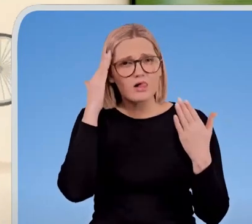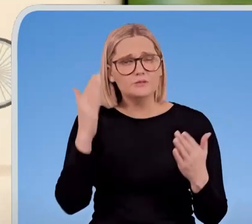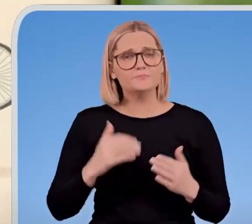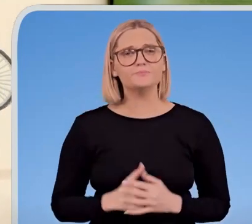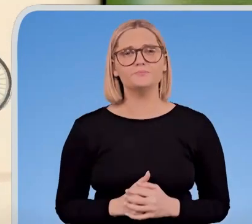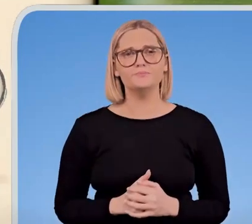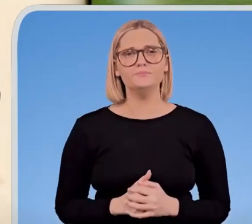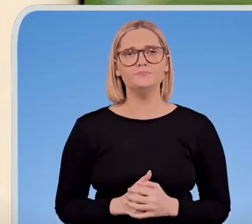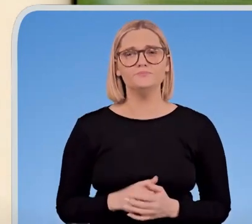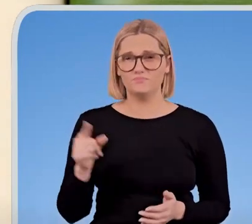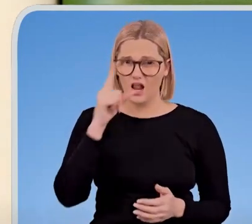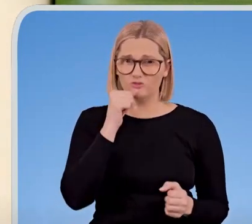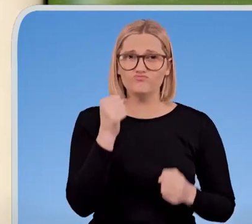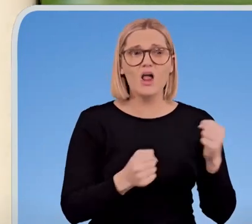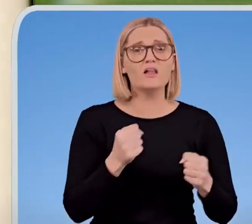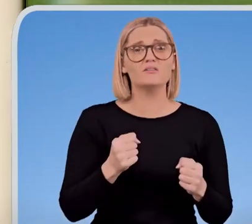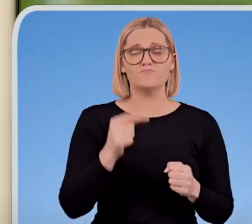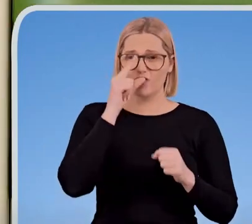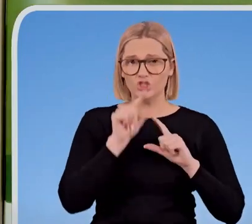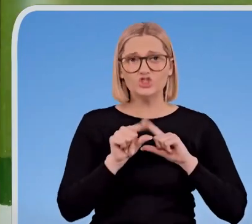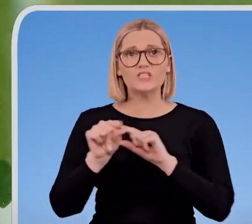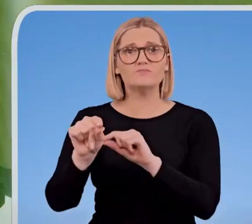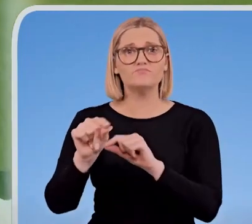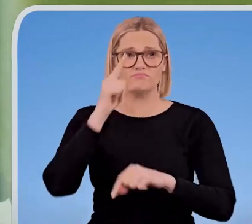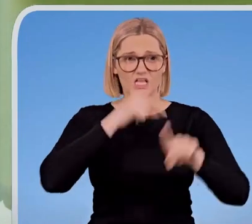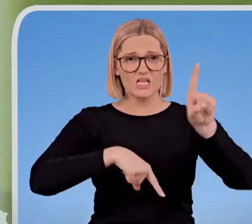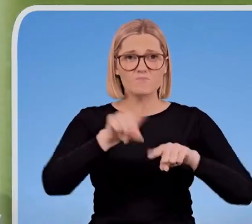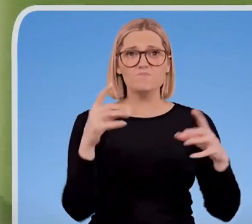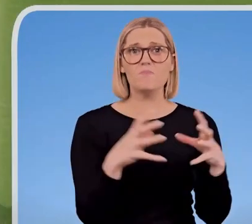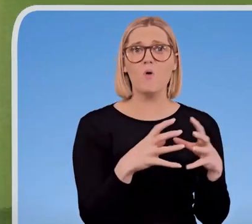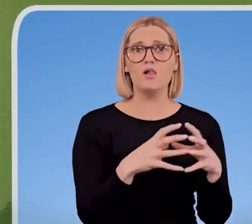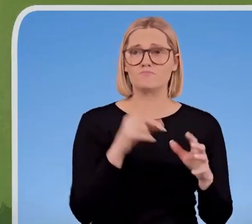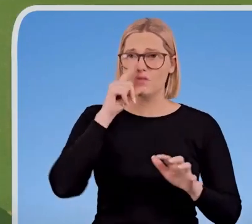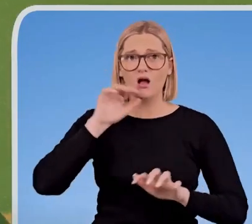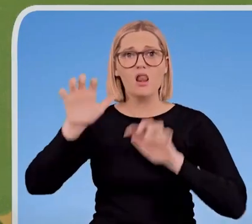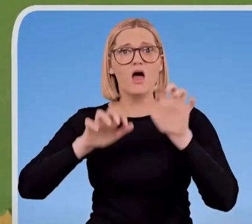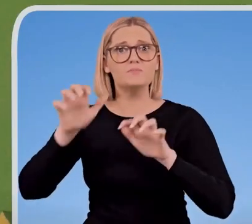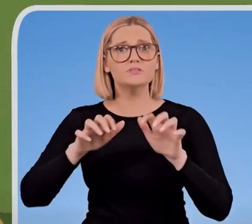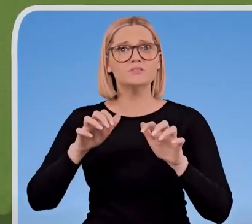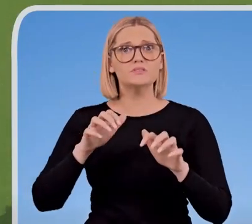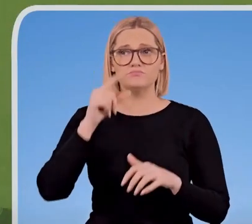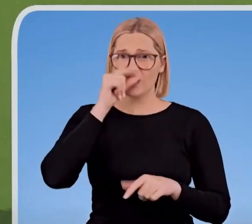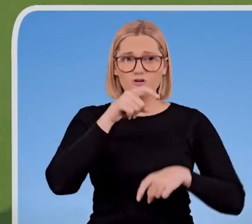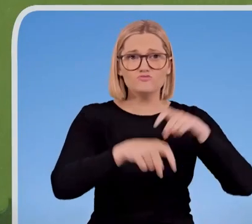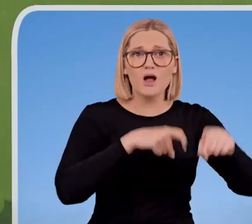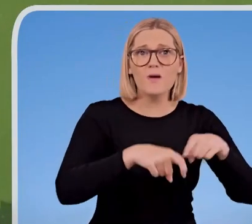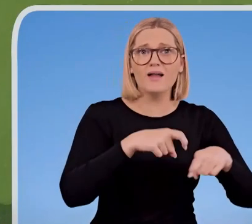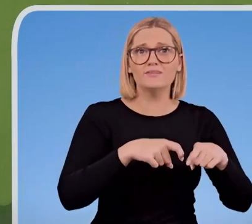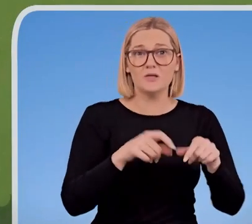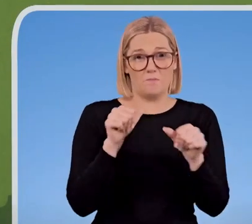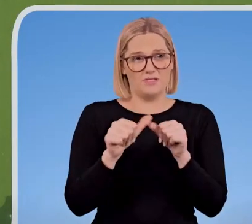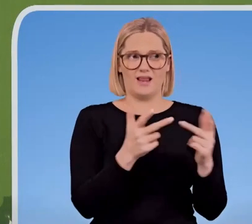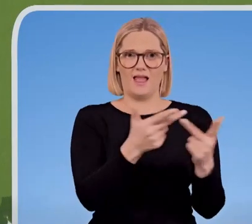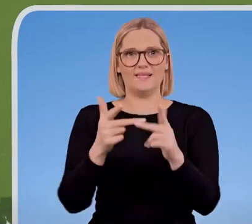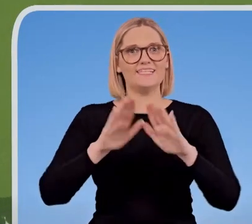He could run, he could chase, he could kick a ball, climb a tree and ride a bike better than all the